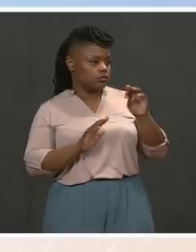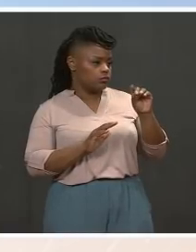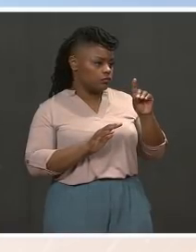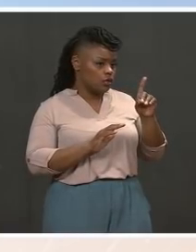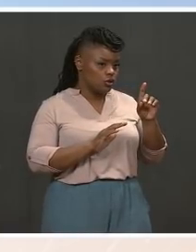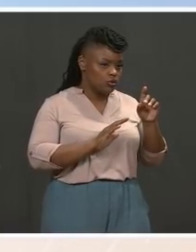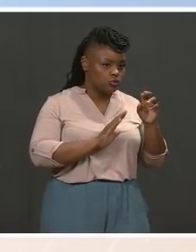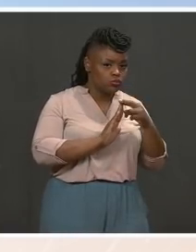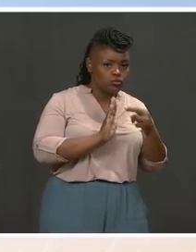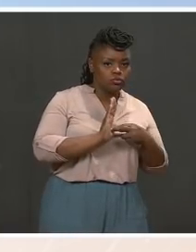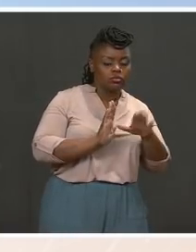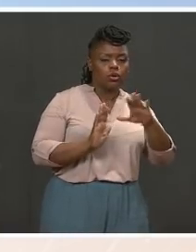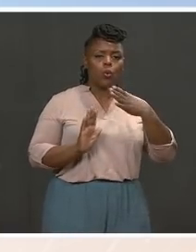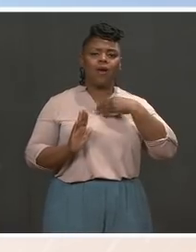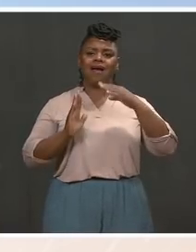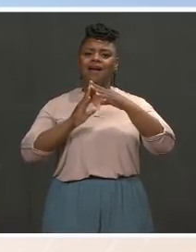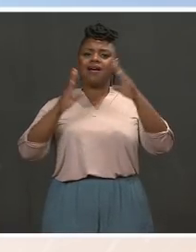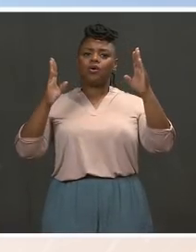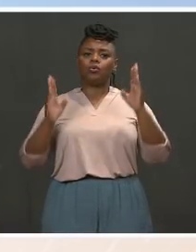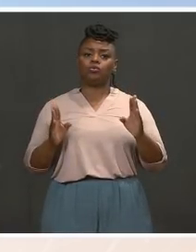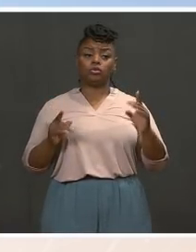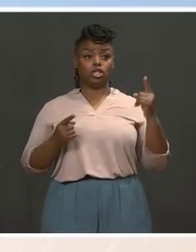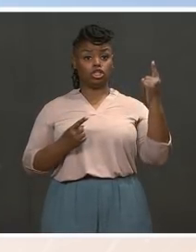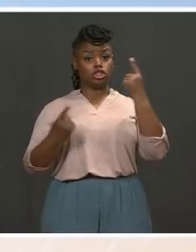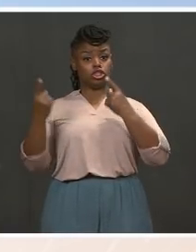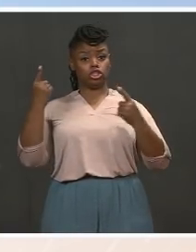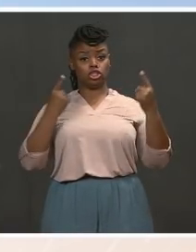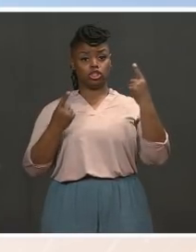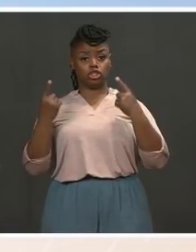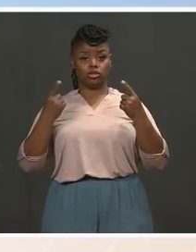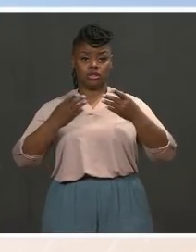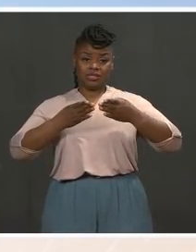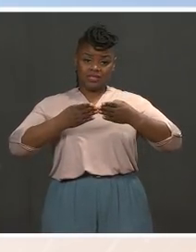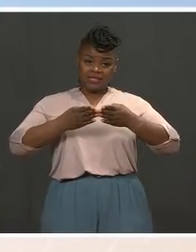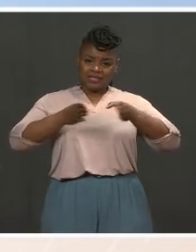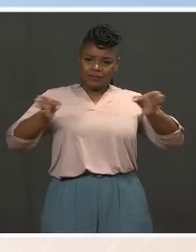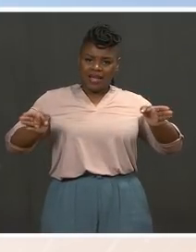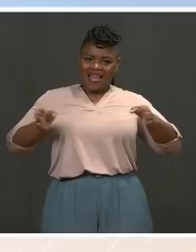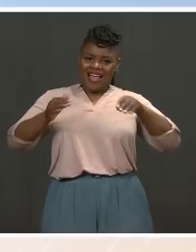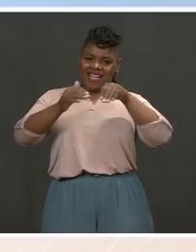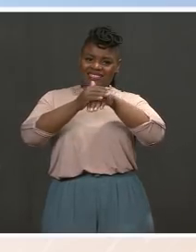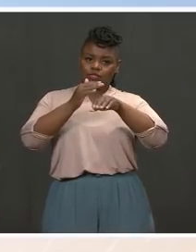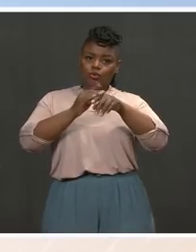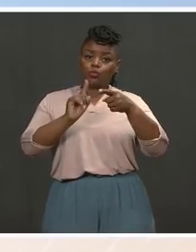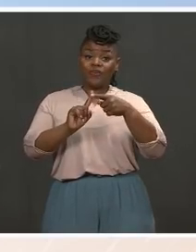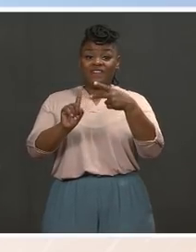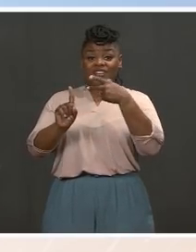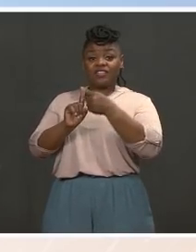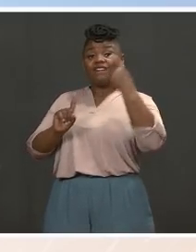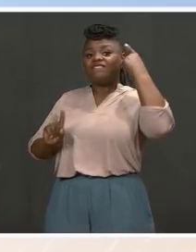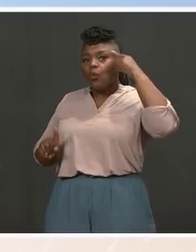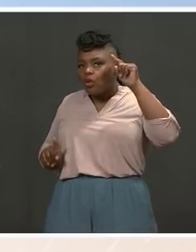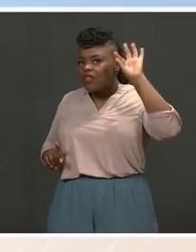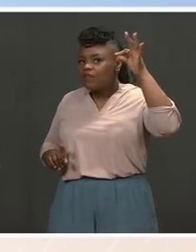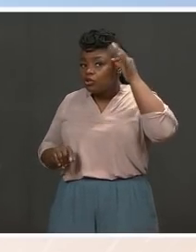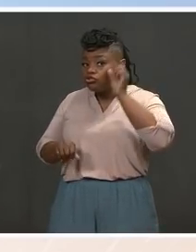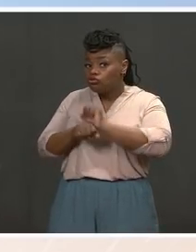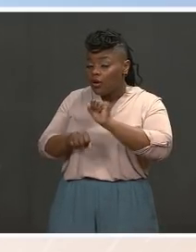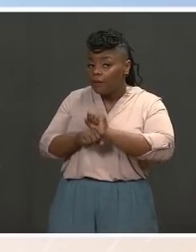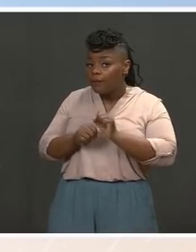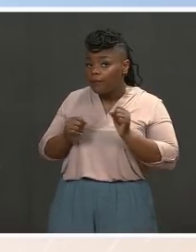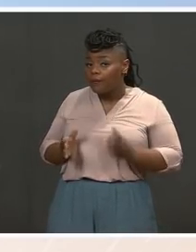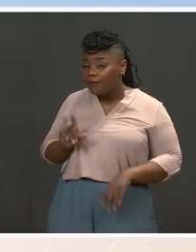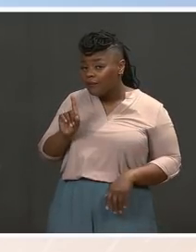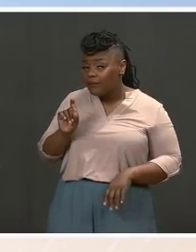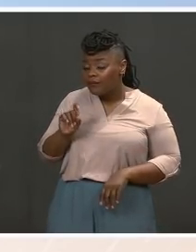House to just expand access to vaccines for federal government employees? MS. It's a great question. I'll have to check with our